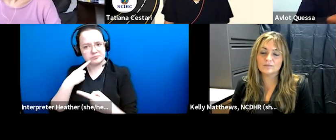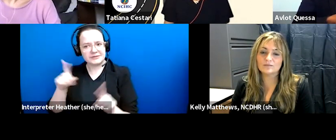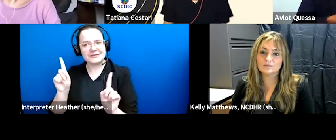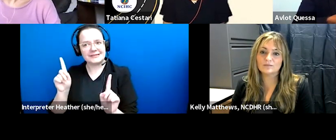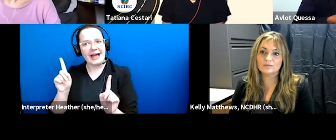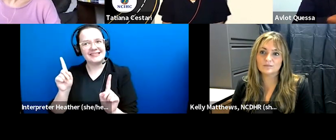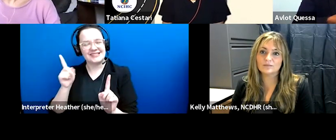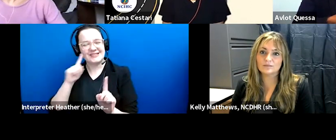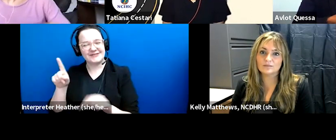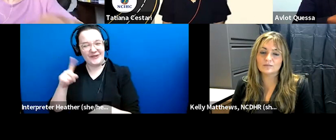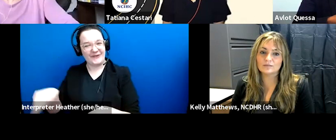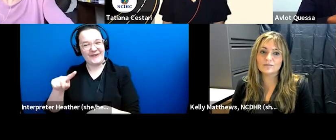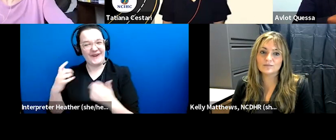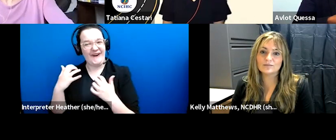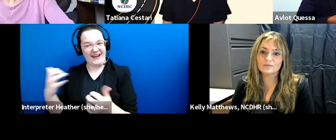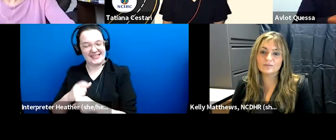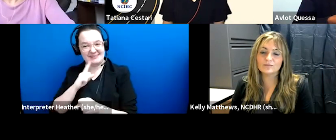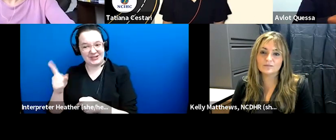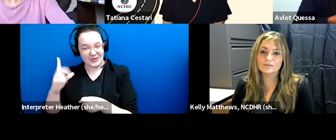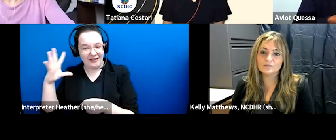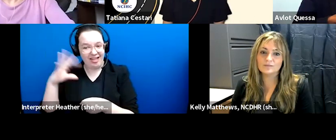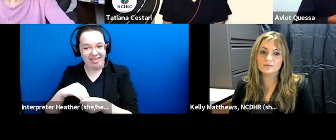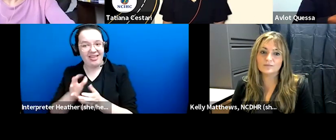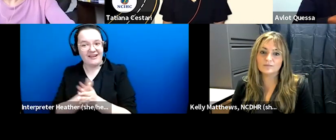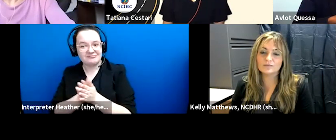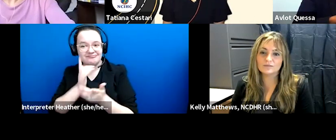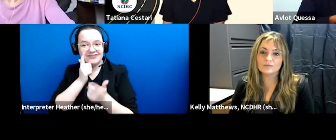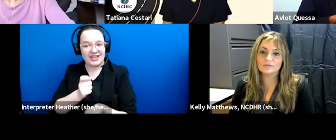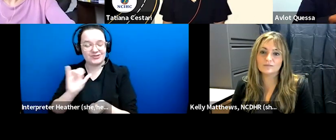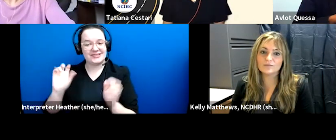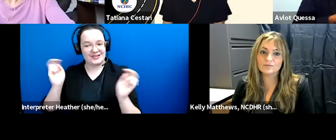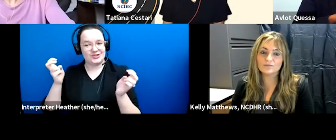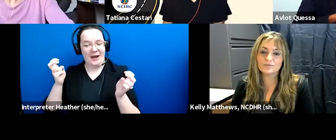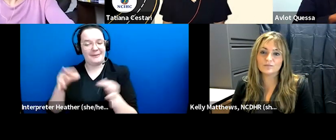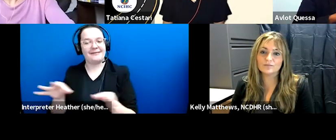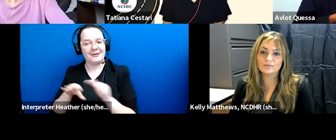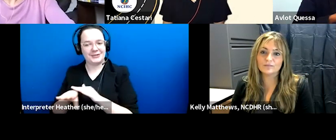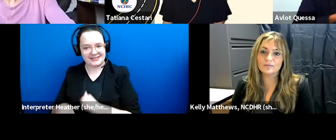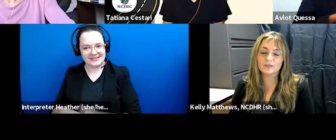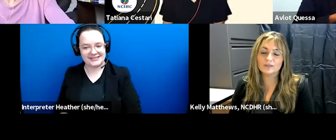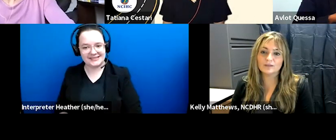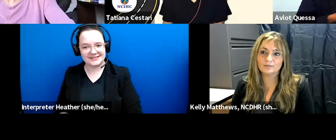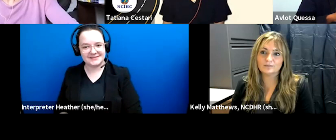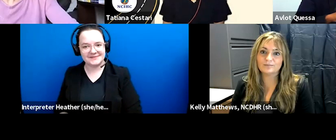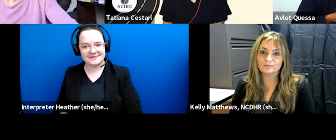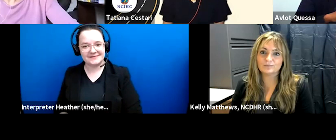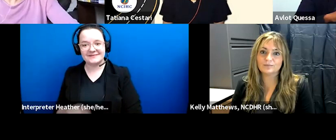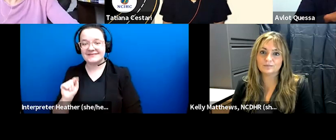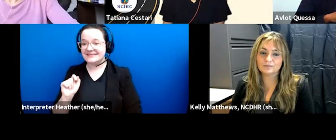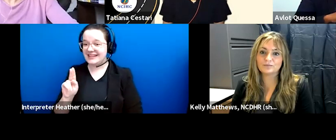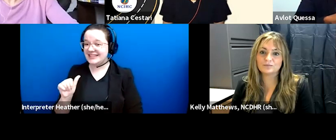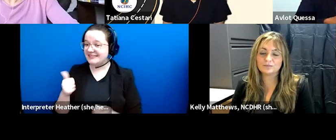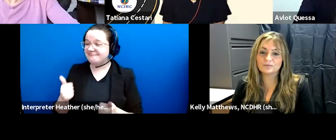keeping my audience uh engaging interested in the topic of language access so that is